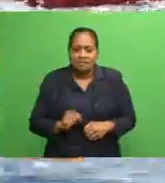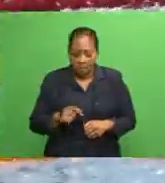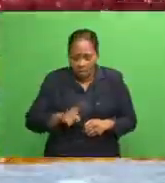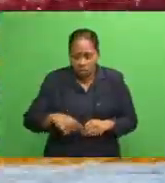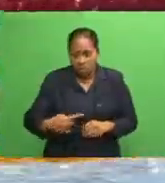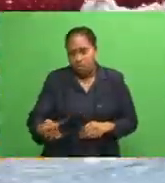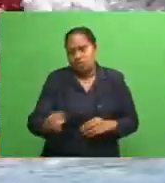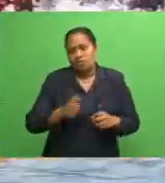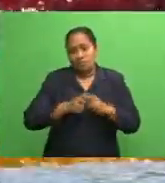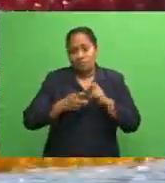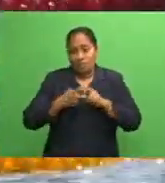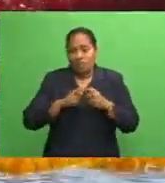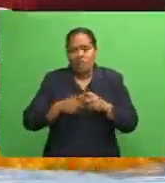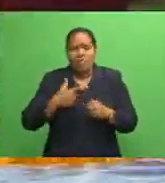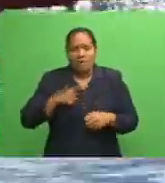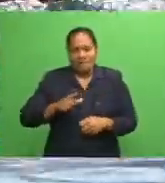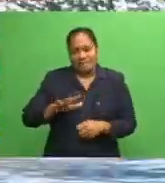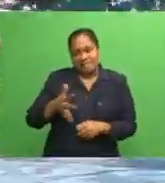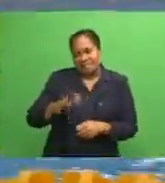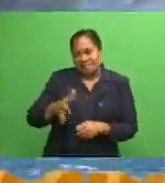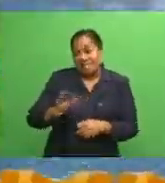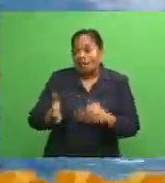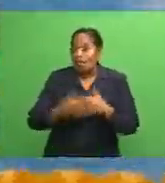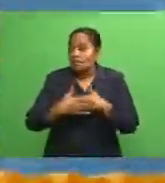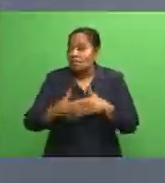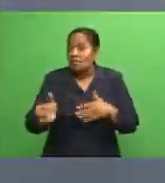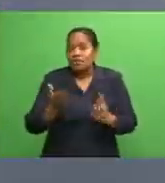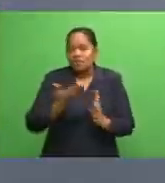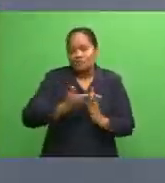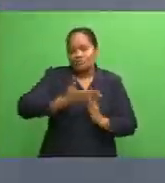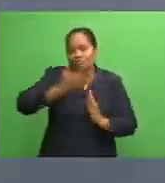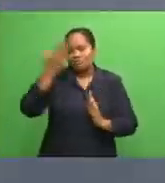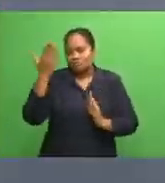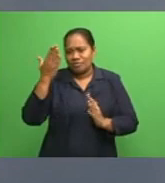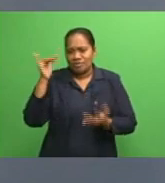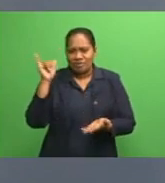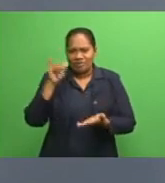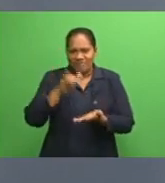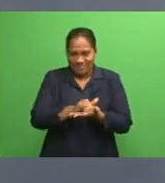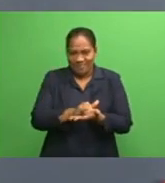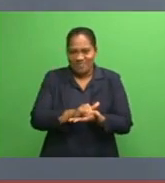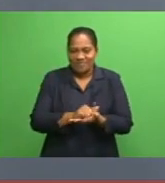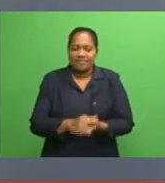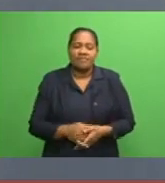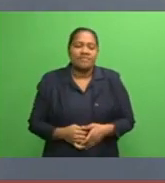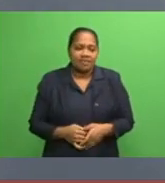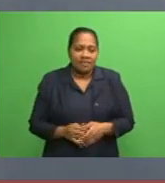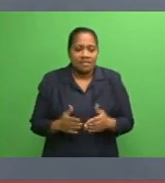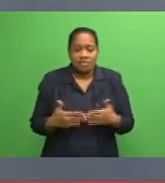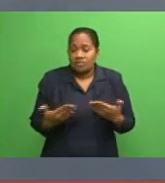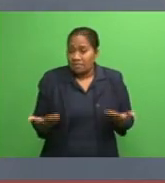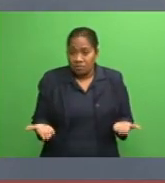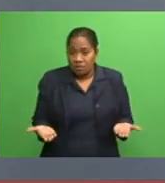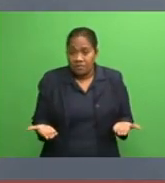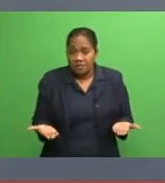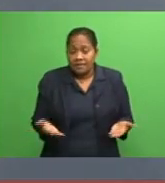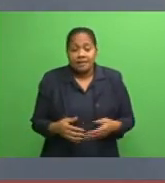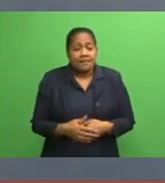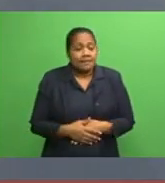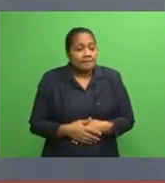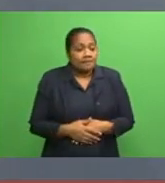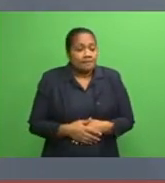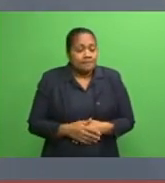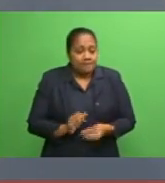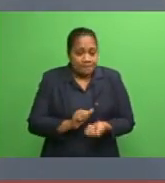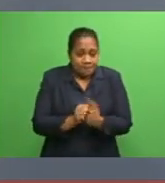with the uncertainty over the opening of international borders. At the moment, you should be new in the sports.